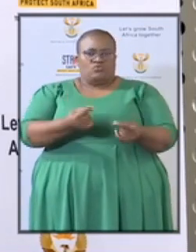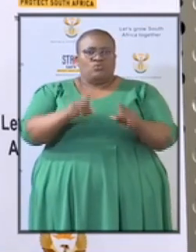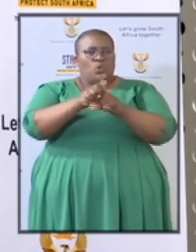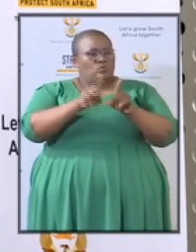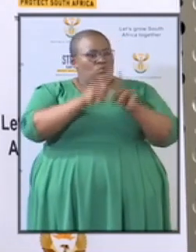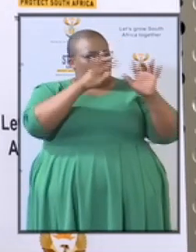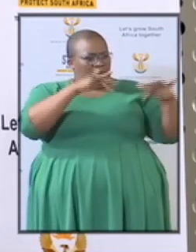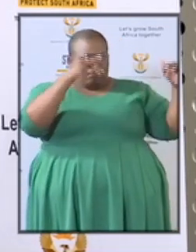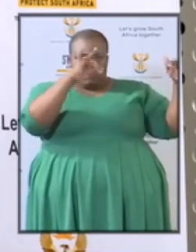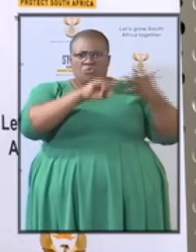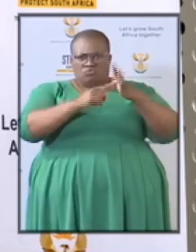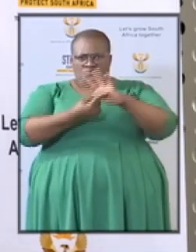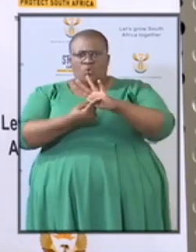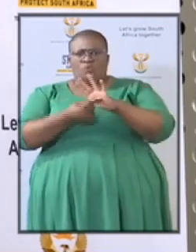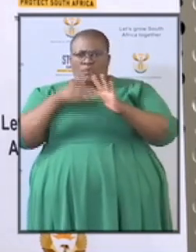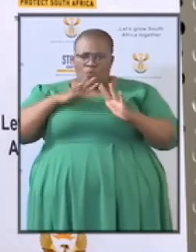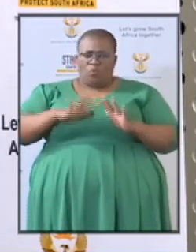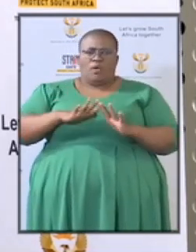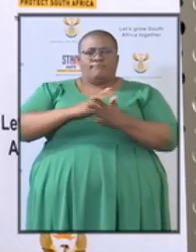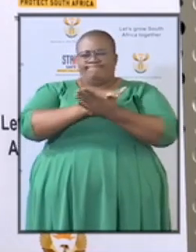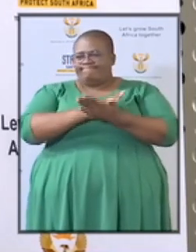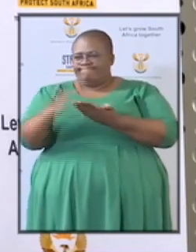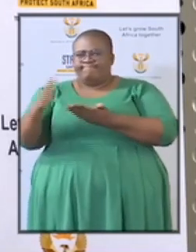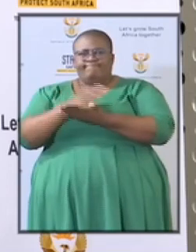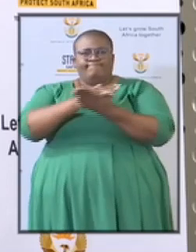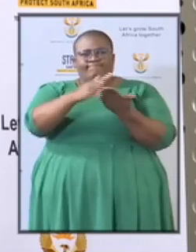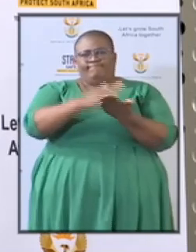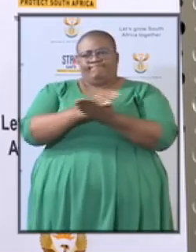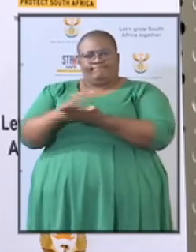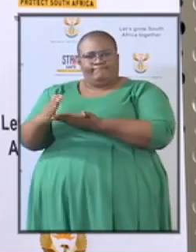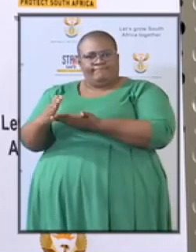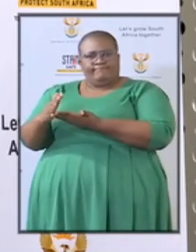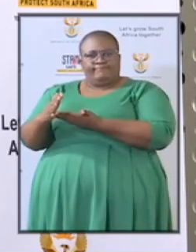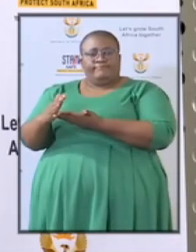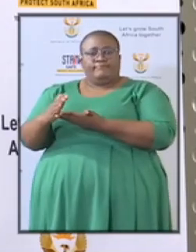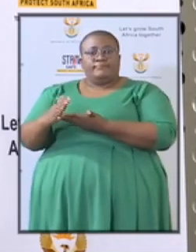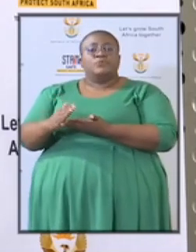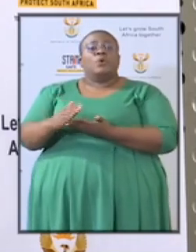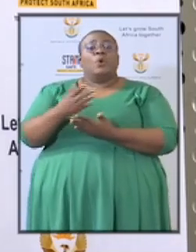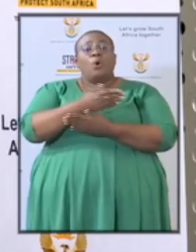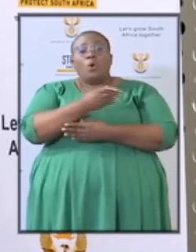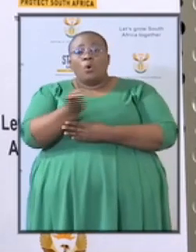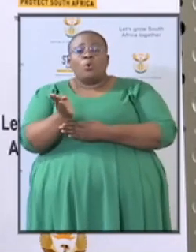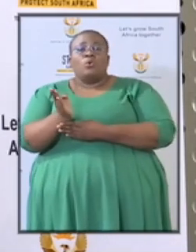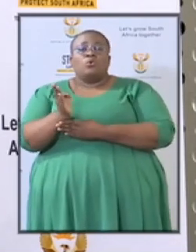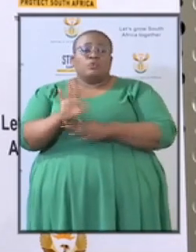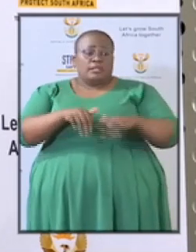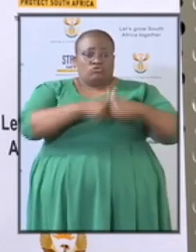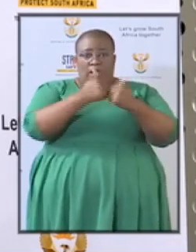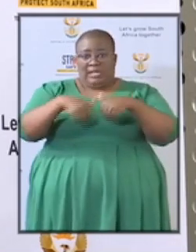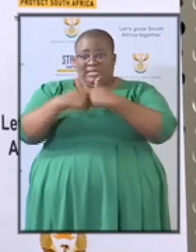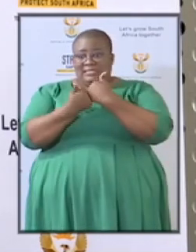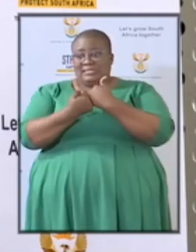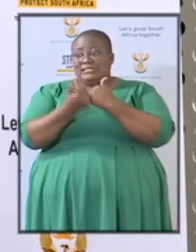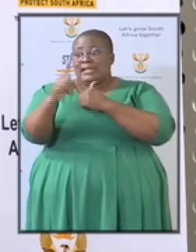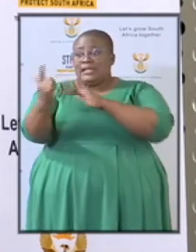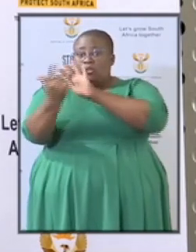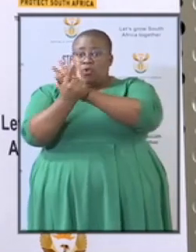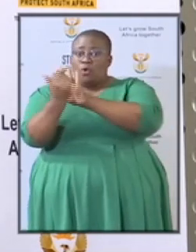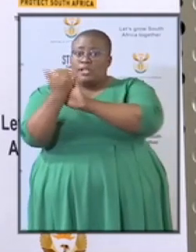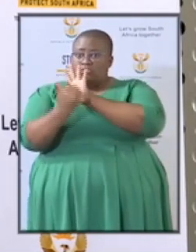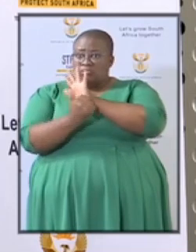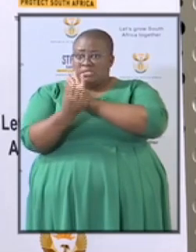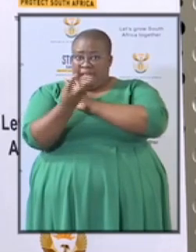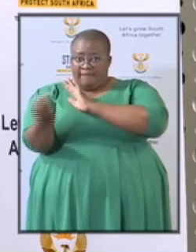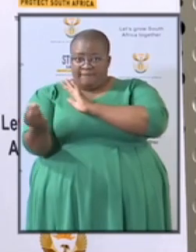will by and and unblocking the challenges that law enforcement agencies are are facing for example